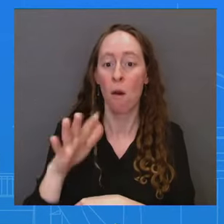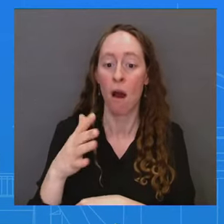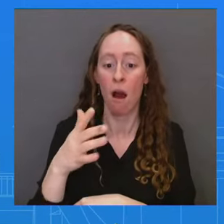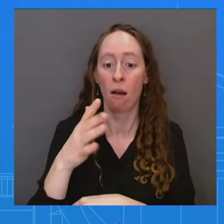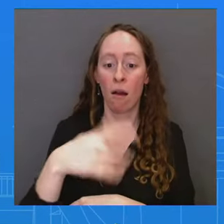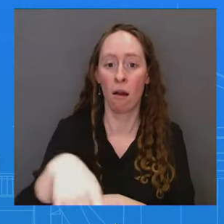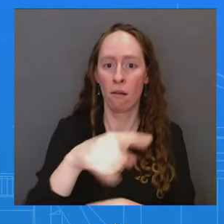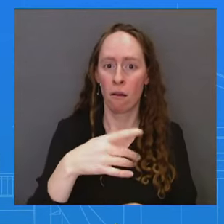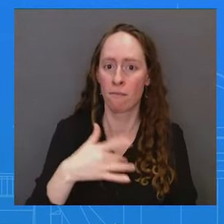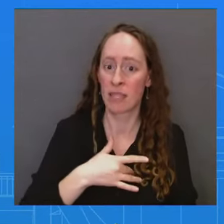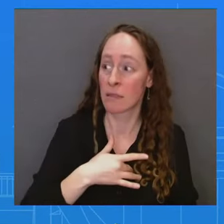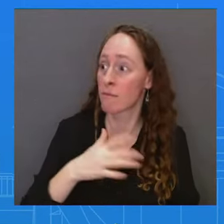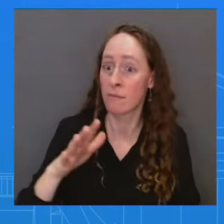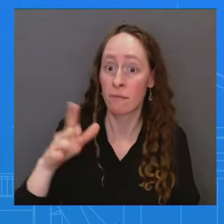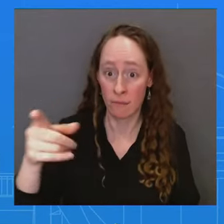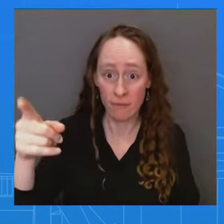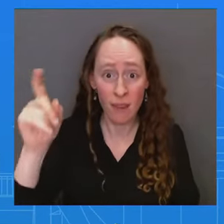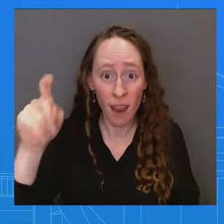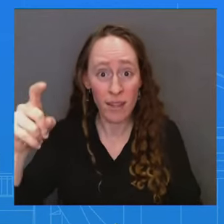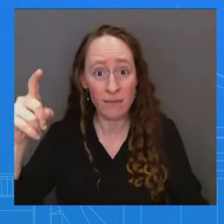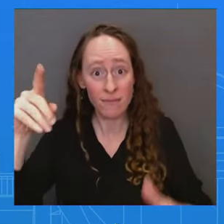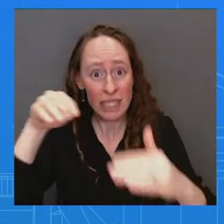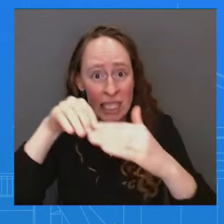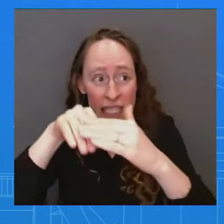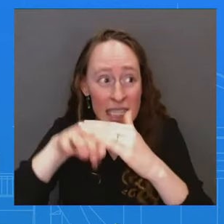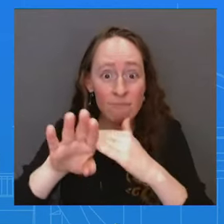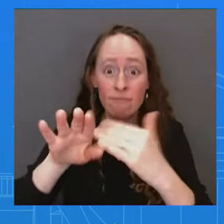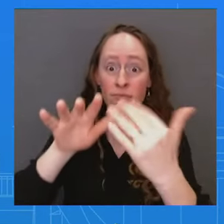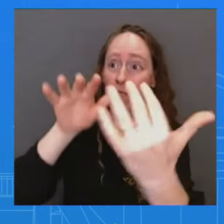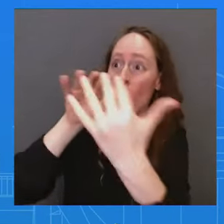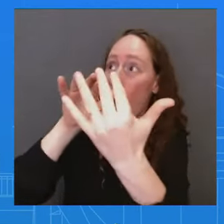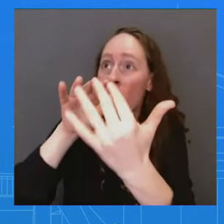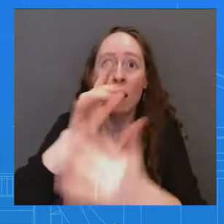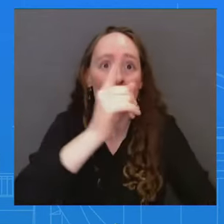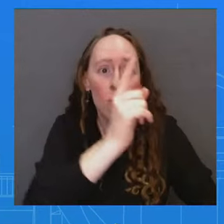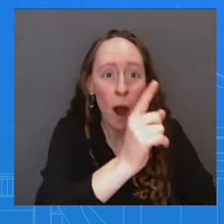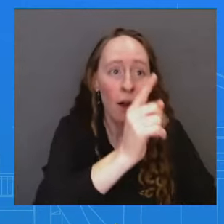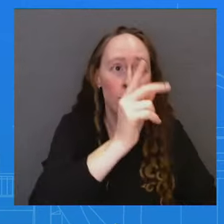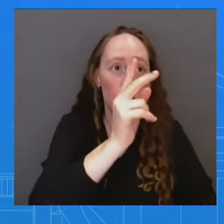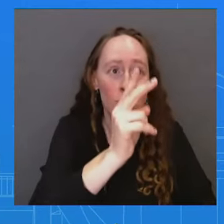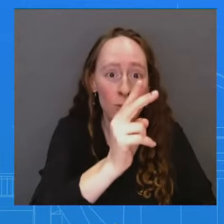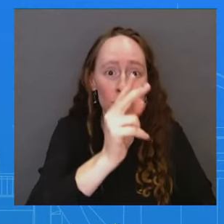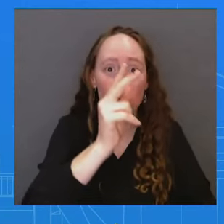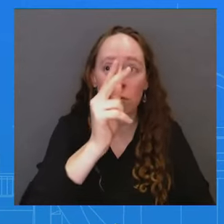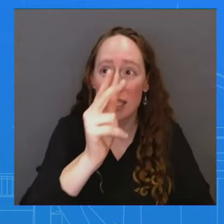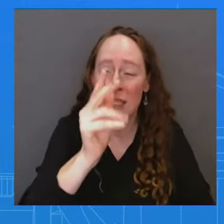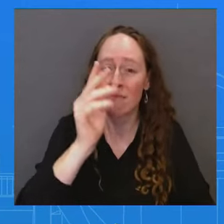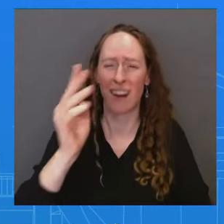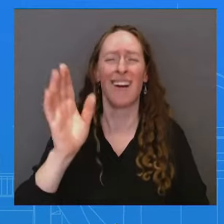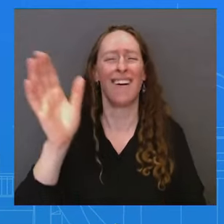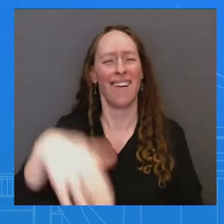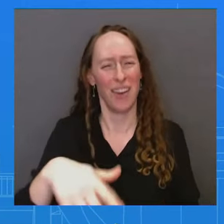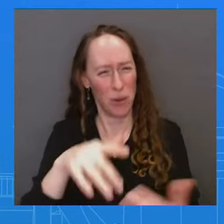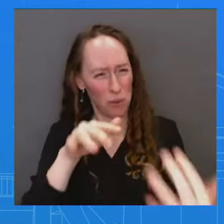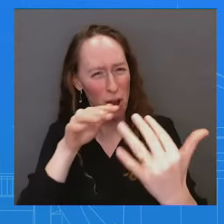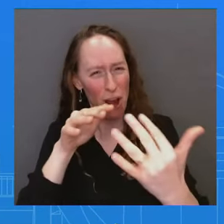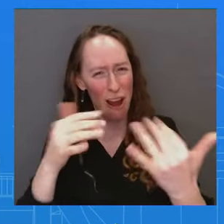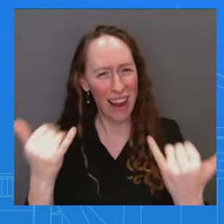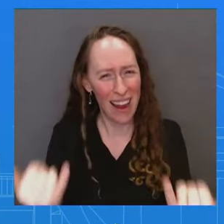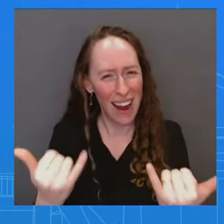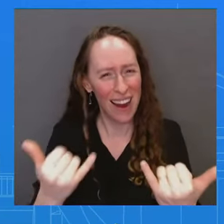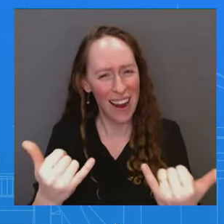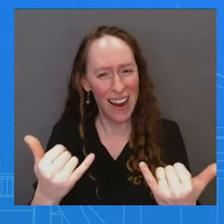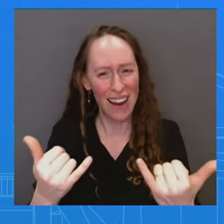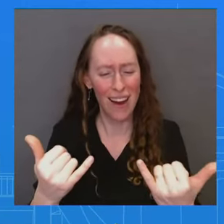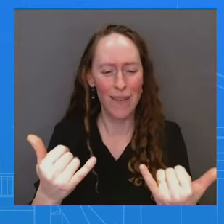inspect every little shipment and how it's being used. I mean, it's a combat environment. And even in combat environments, Nancy, that we run